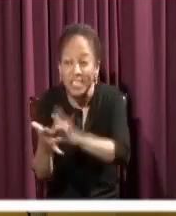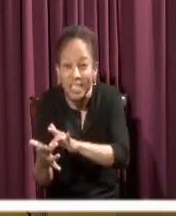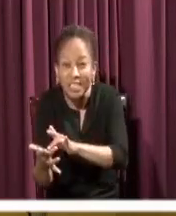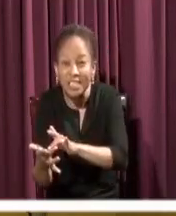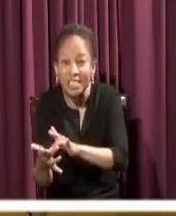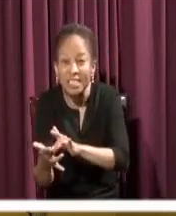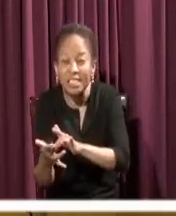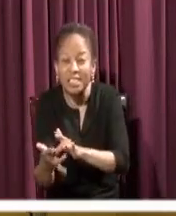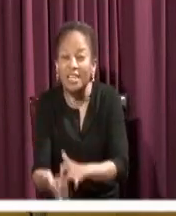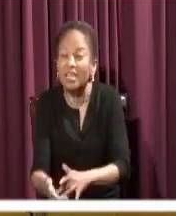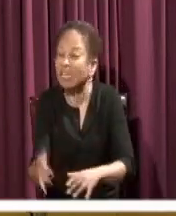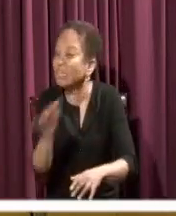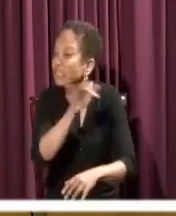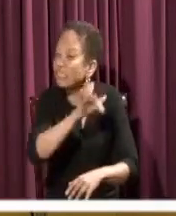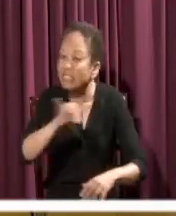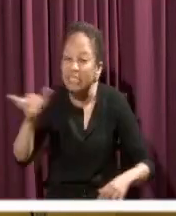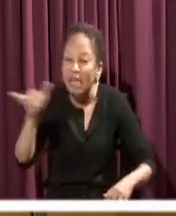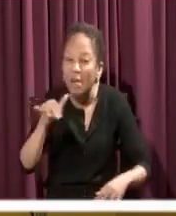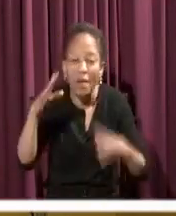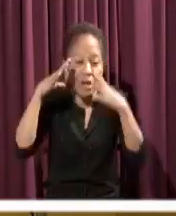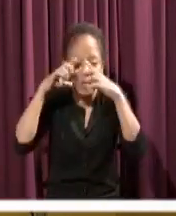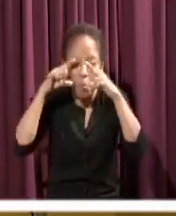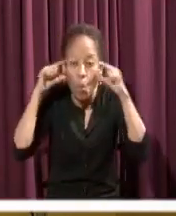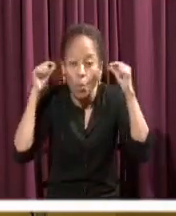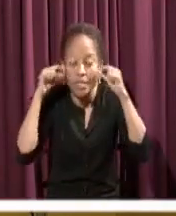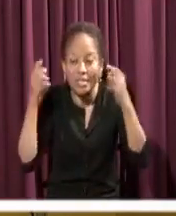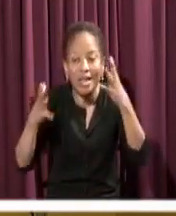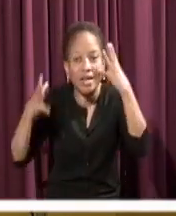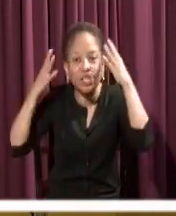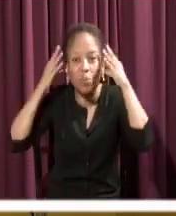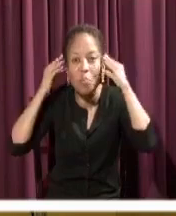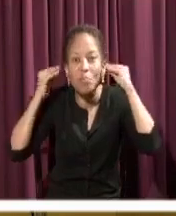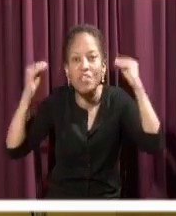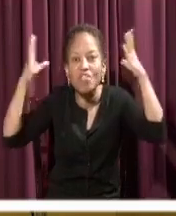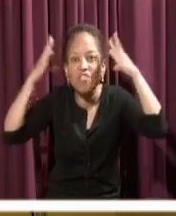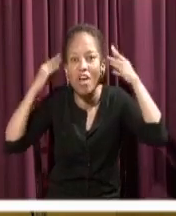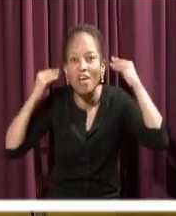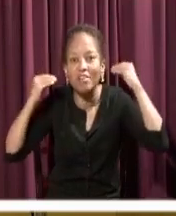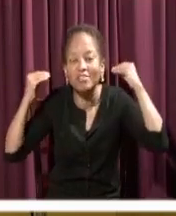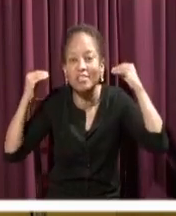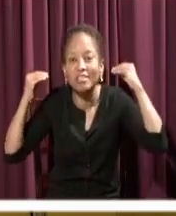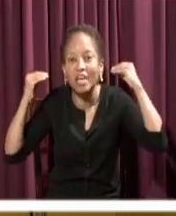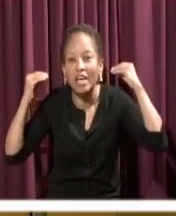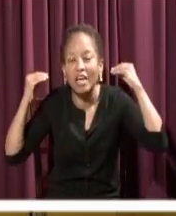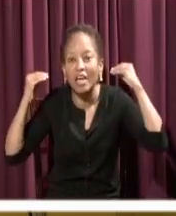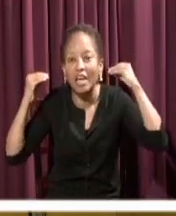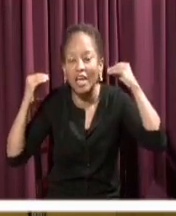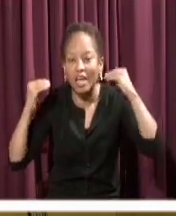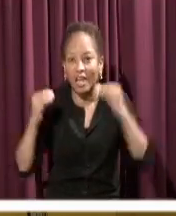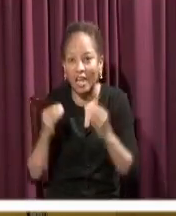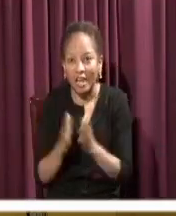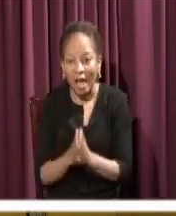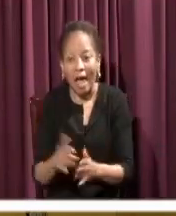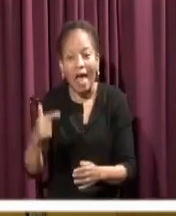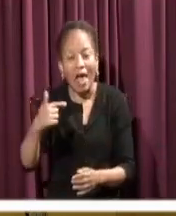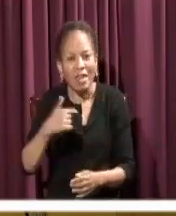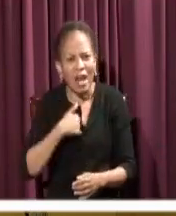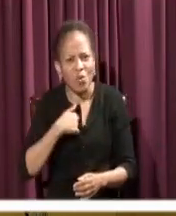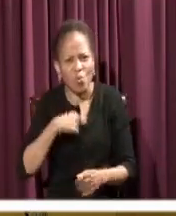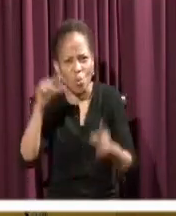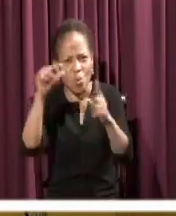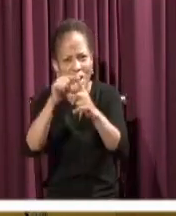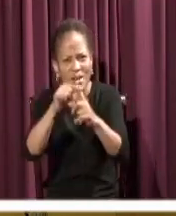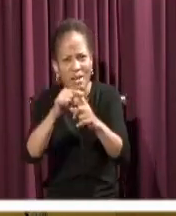Moses experienced in the burning bush. Every first century Jew would have known by that great I am statement